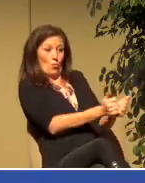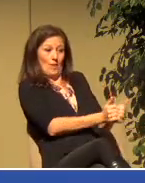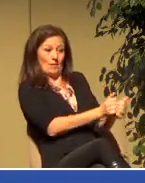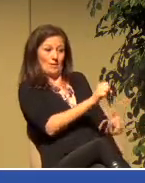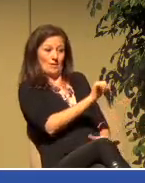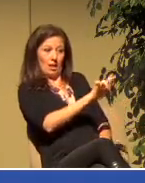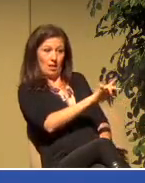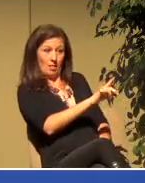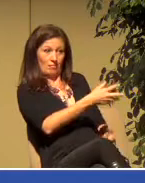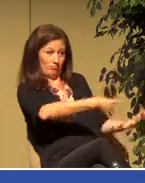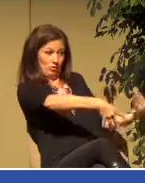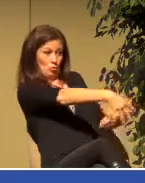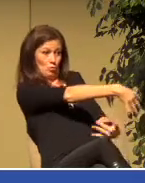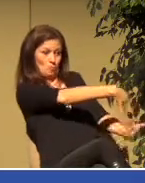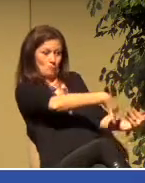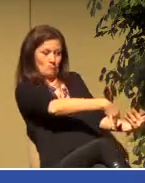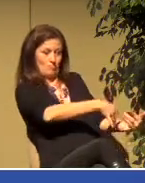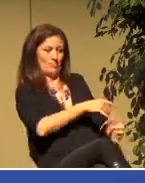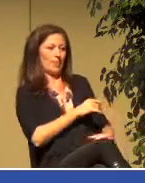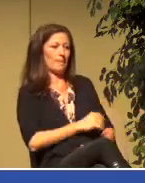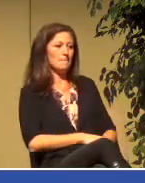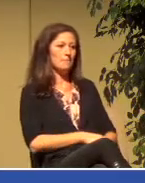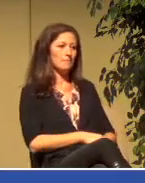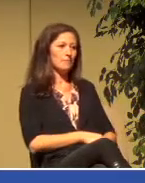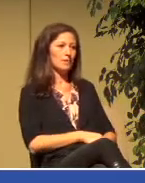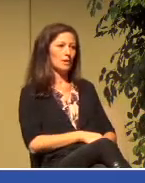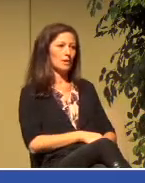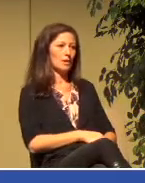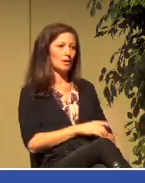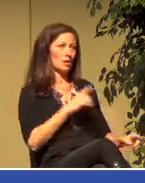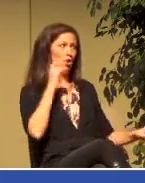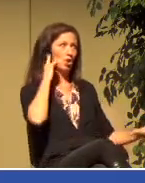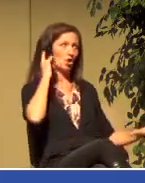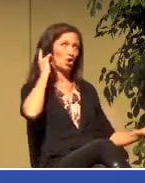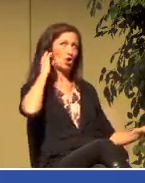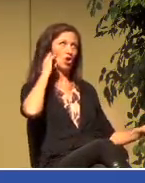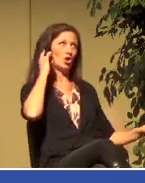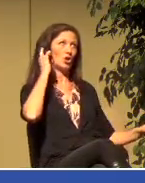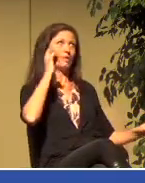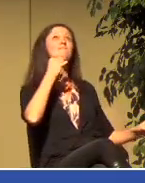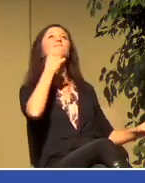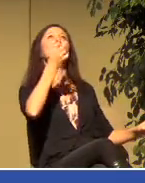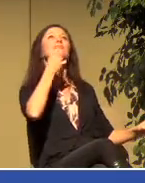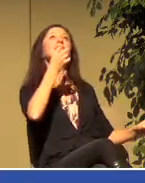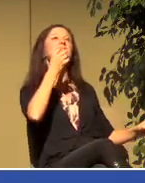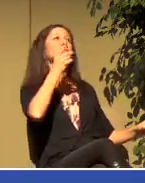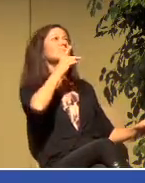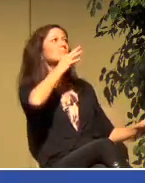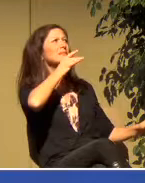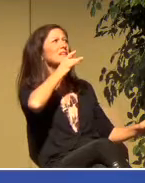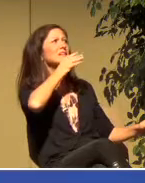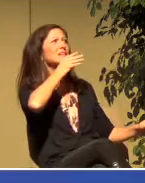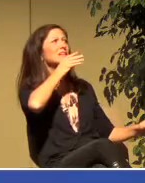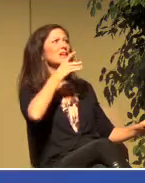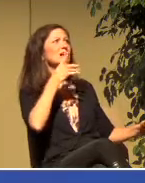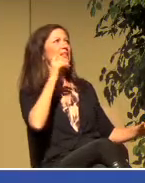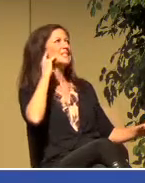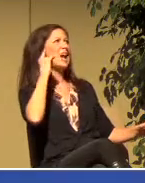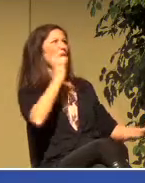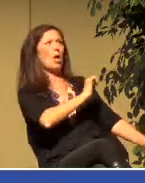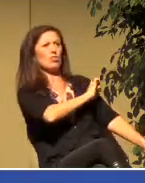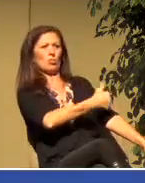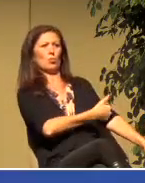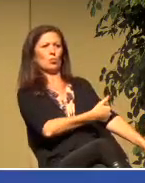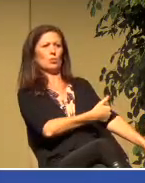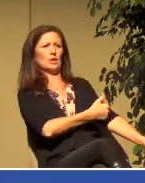that there was an authority in this voice from heaven and it left everybody without a doubt that these were words